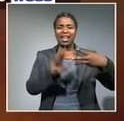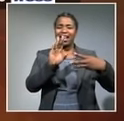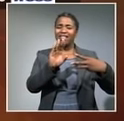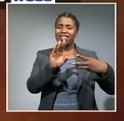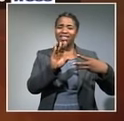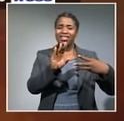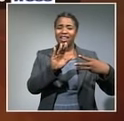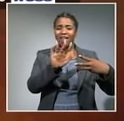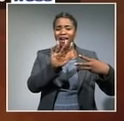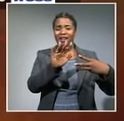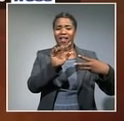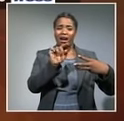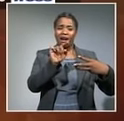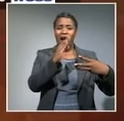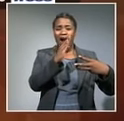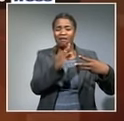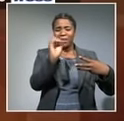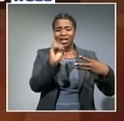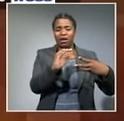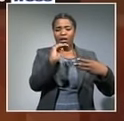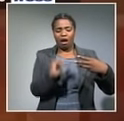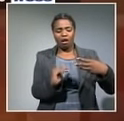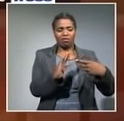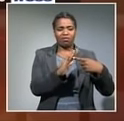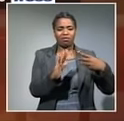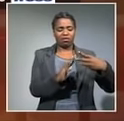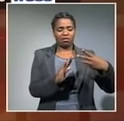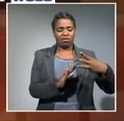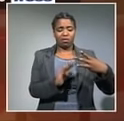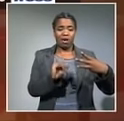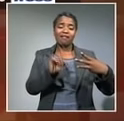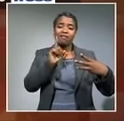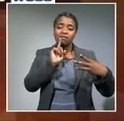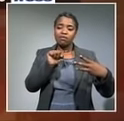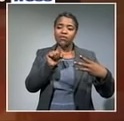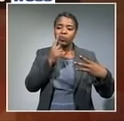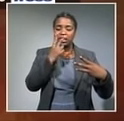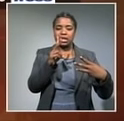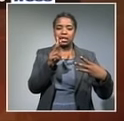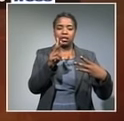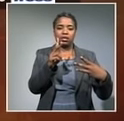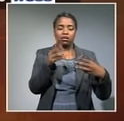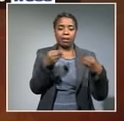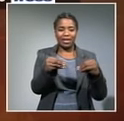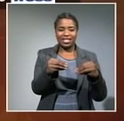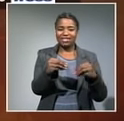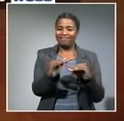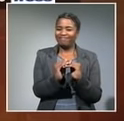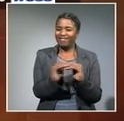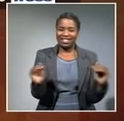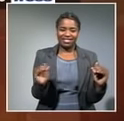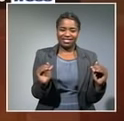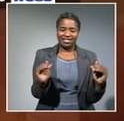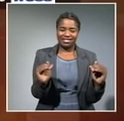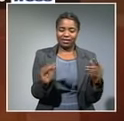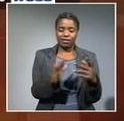not good news there uh industrials which incorporate your retails and so forth also uh pretty much in the flat miners